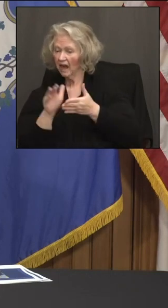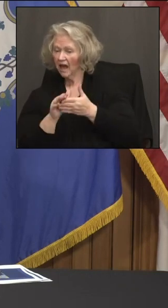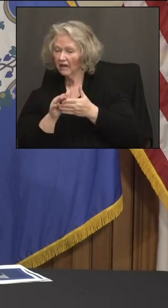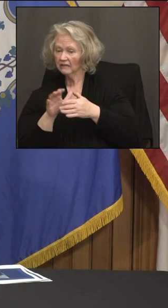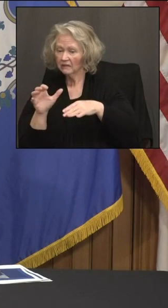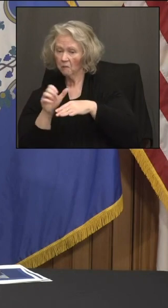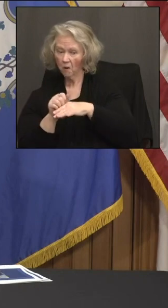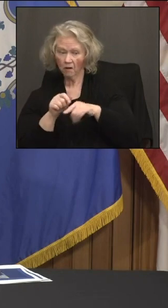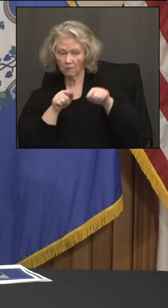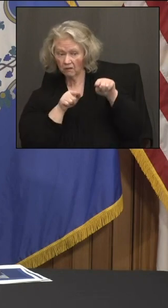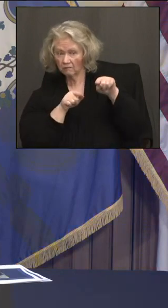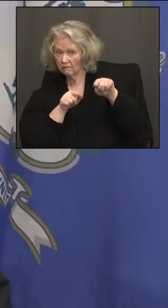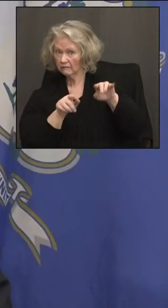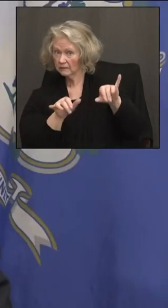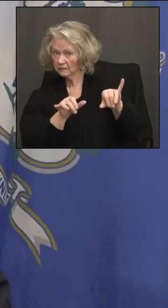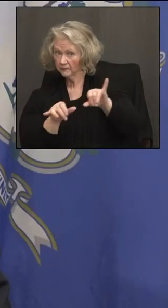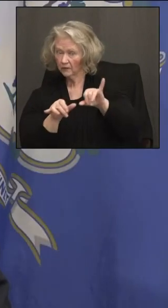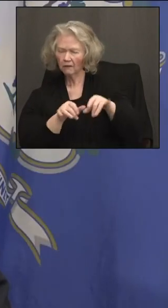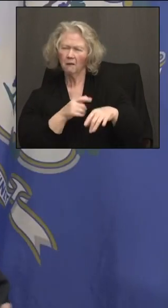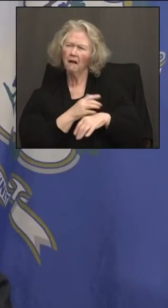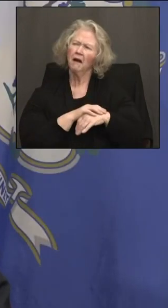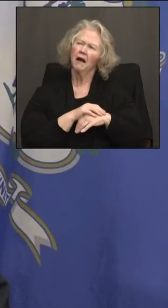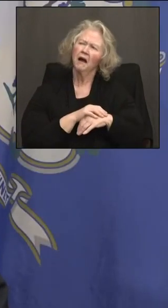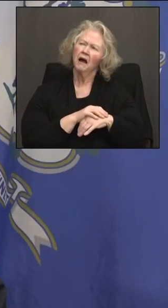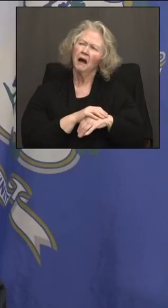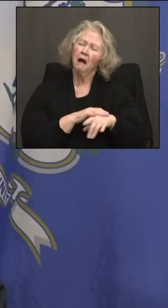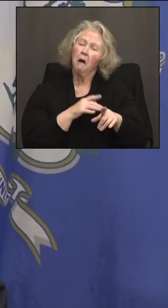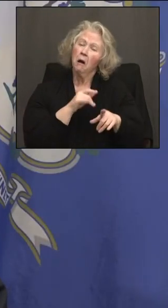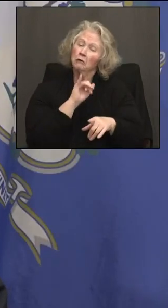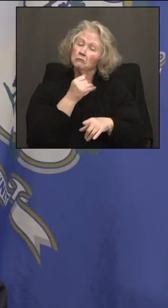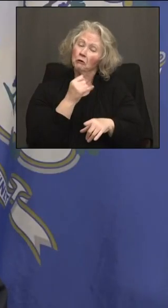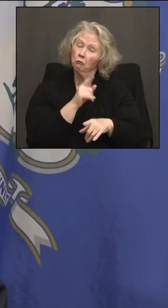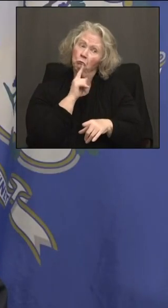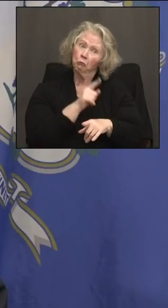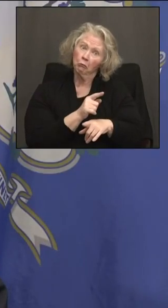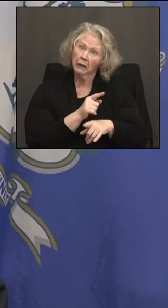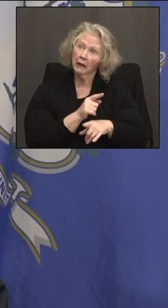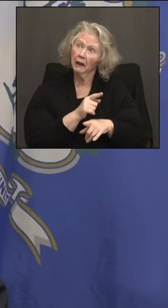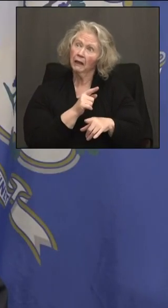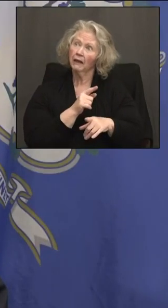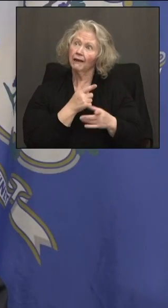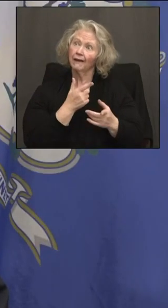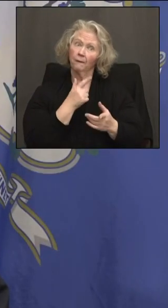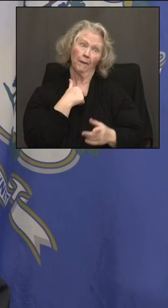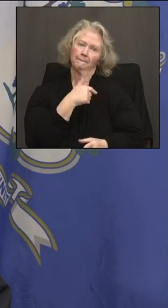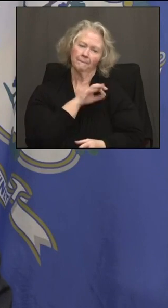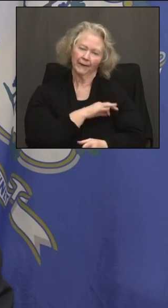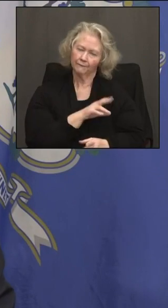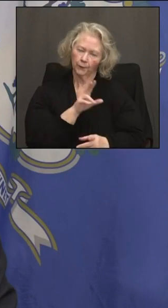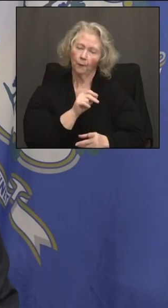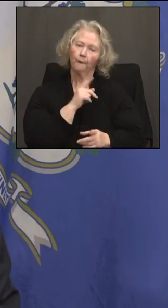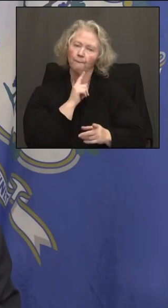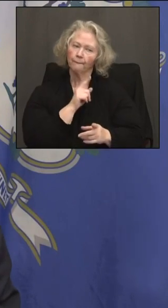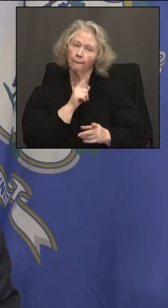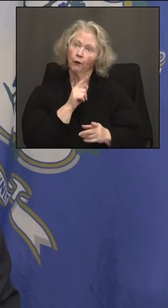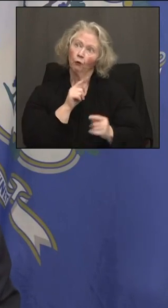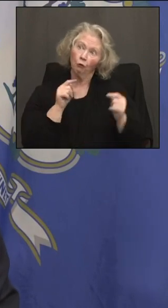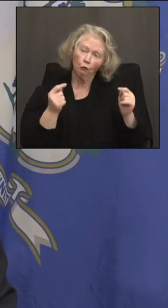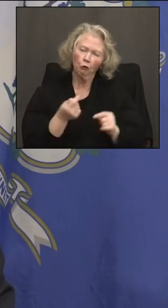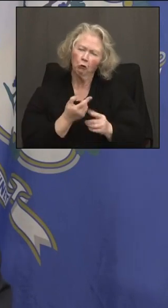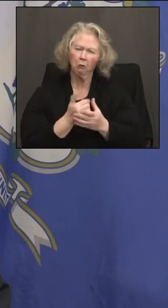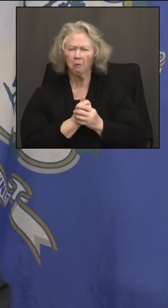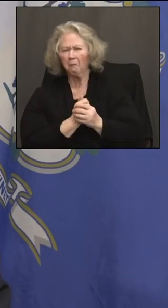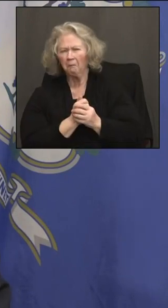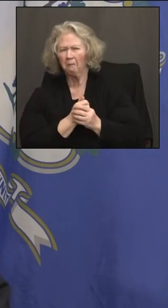Look, you've heard me. I don't think it helped, but I don't think there's really a direct correlation either. I think that as you got past